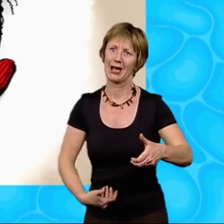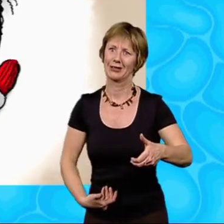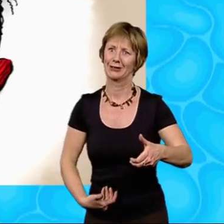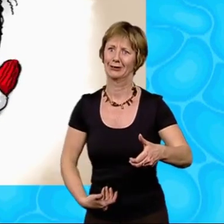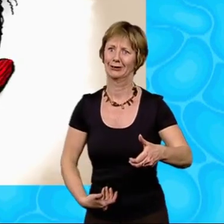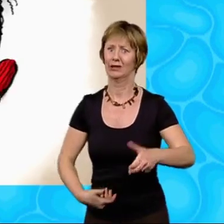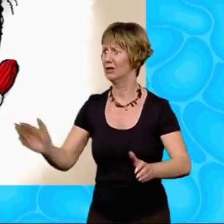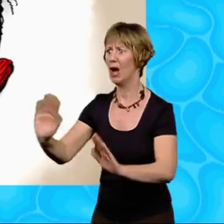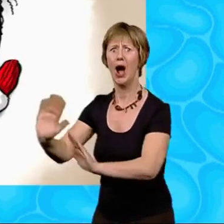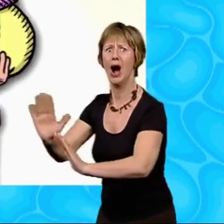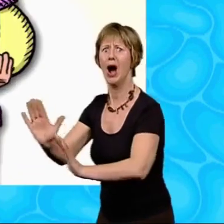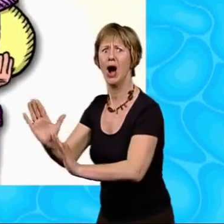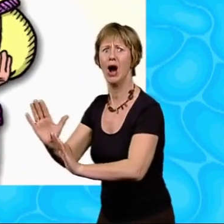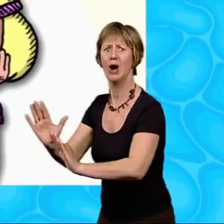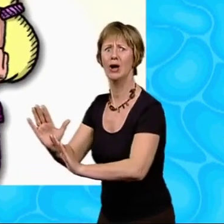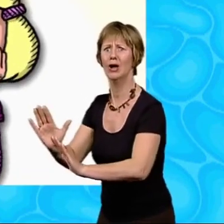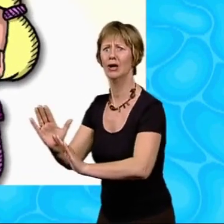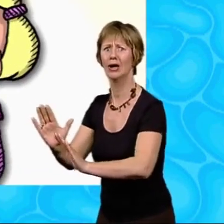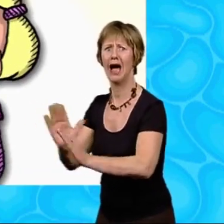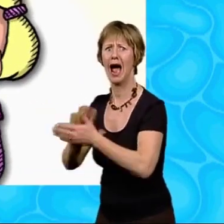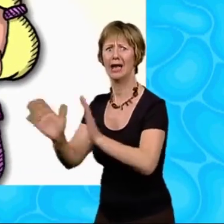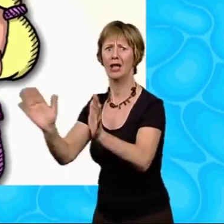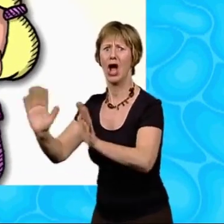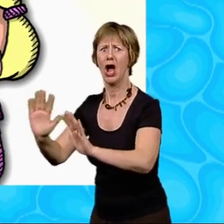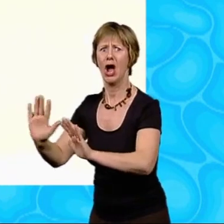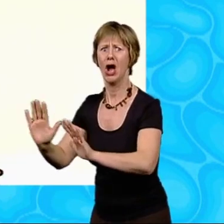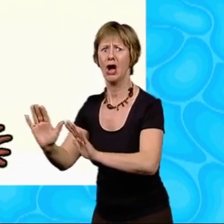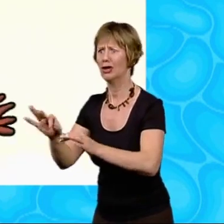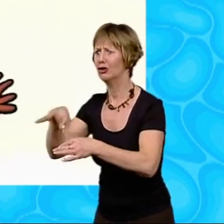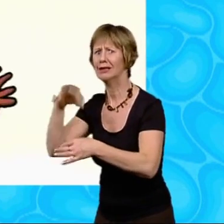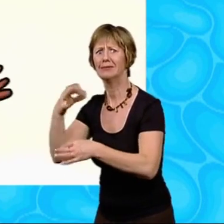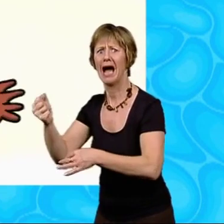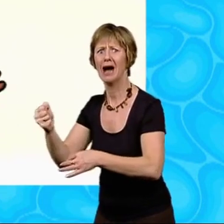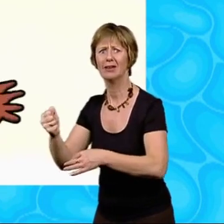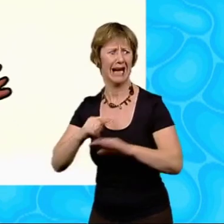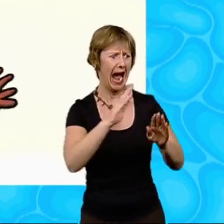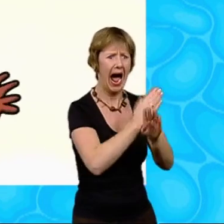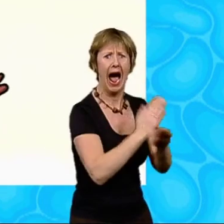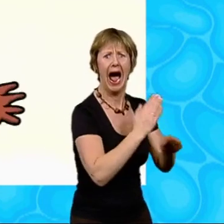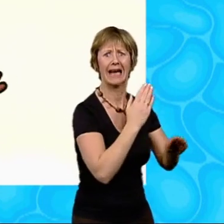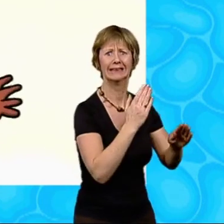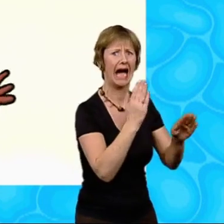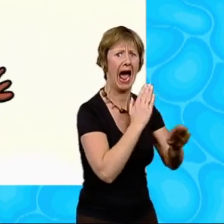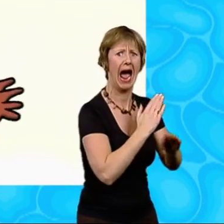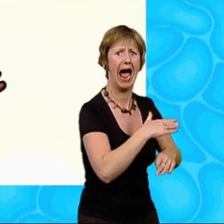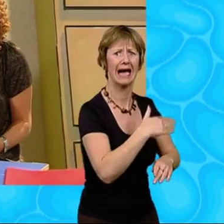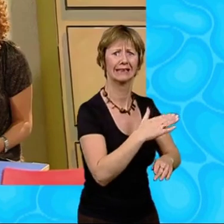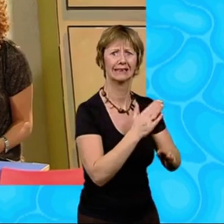Oh no! Hannah exclaimed. You've got crisps! Hide them! Hide them! Josie urged.